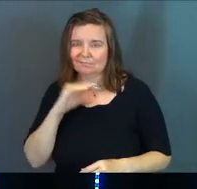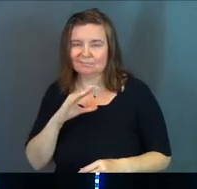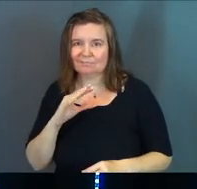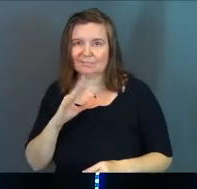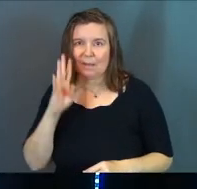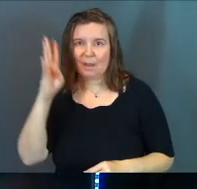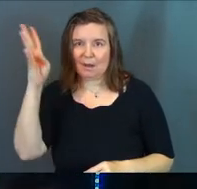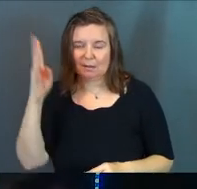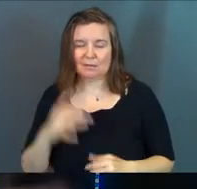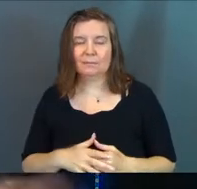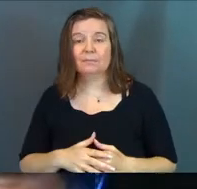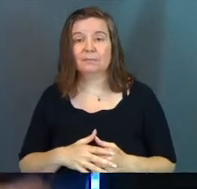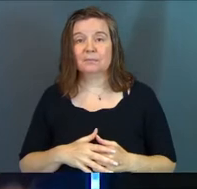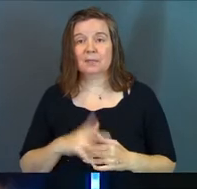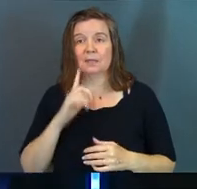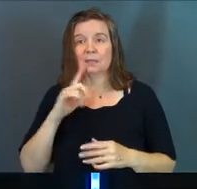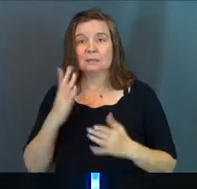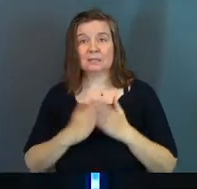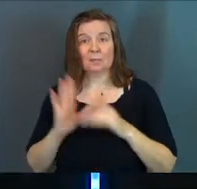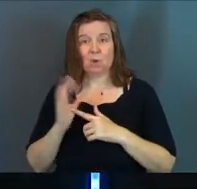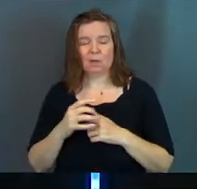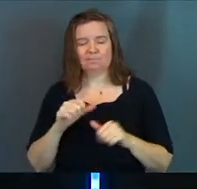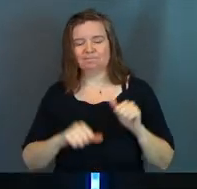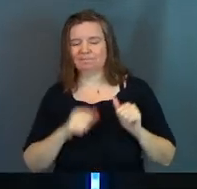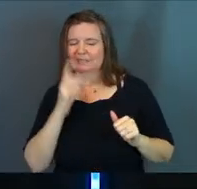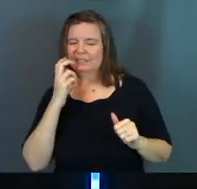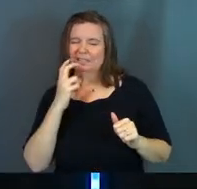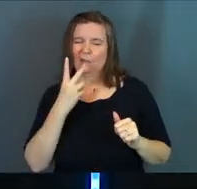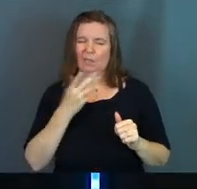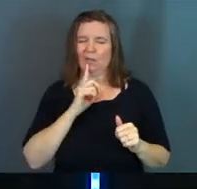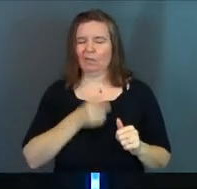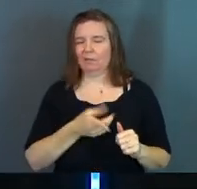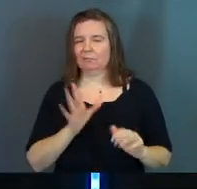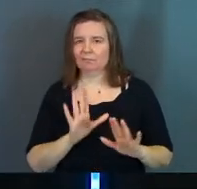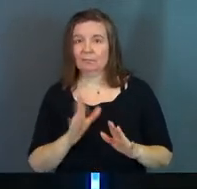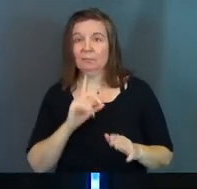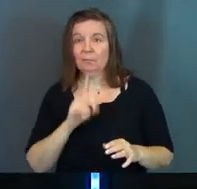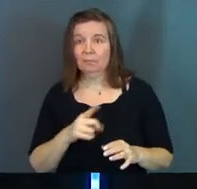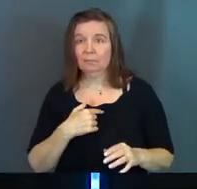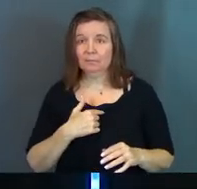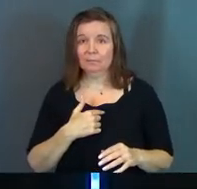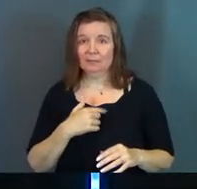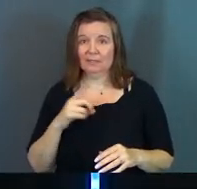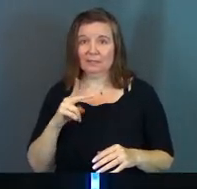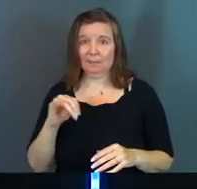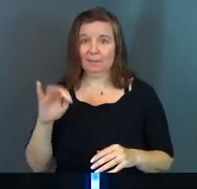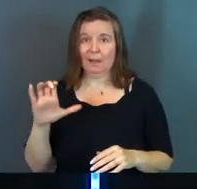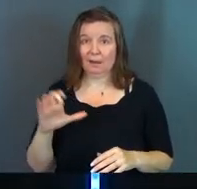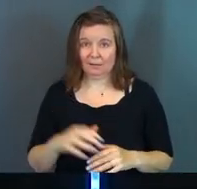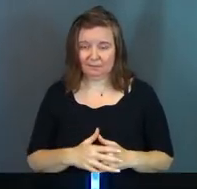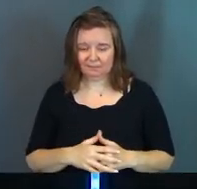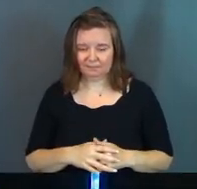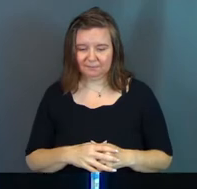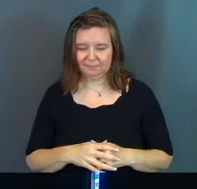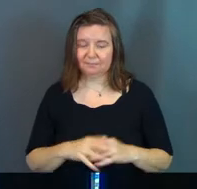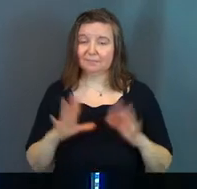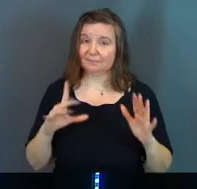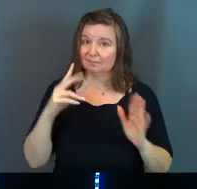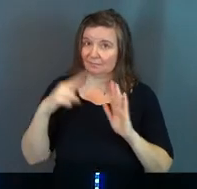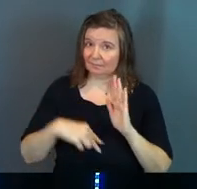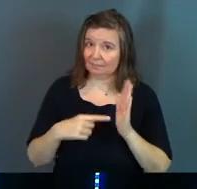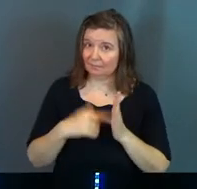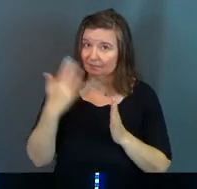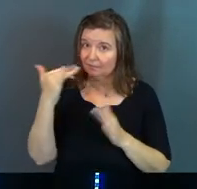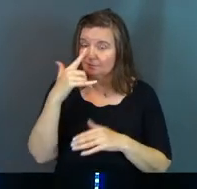contemporary cultures that are skeptical of the existence of the supernatural, let alone the demonic. I